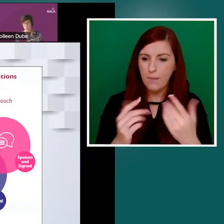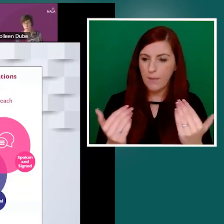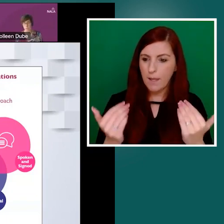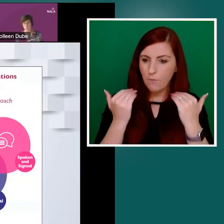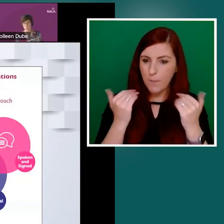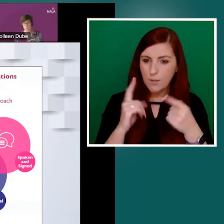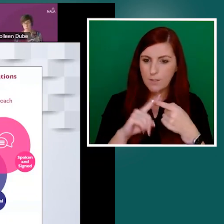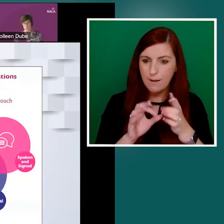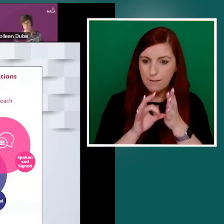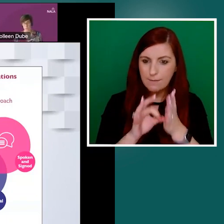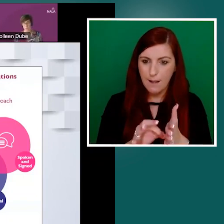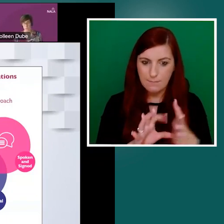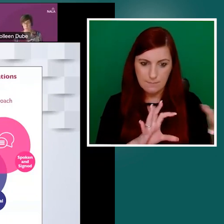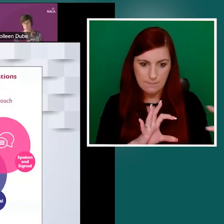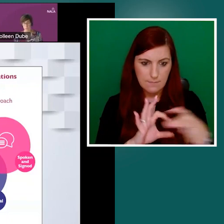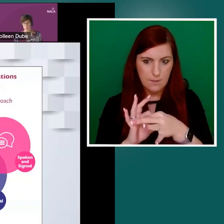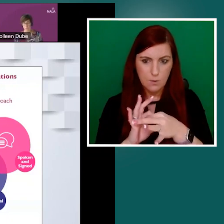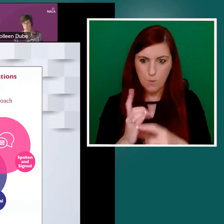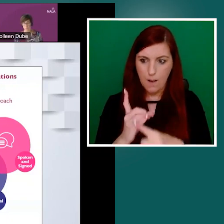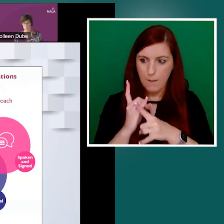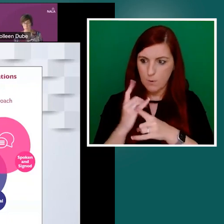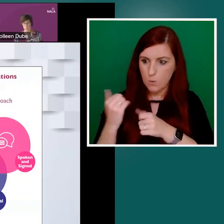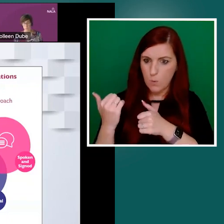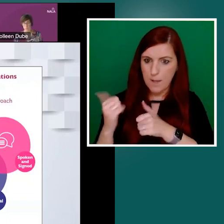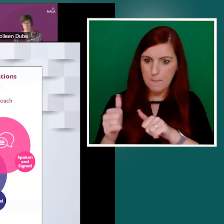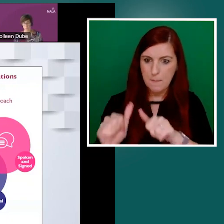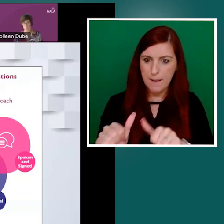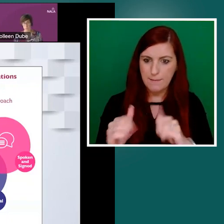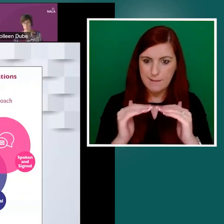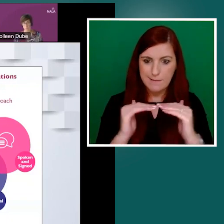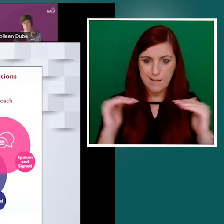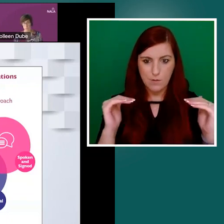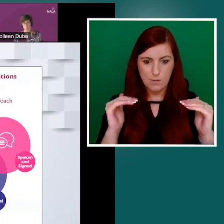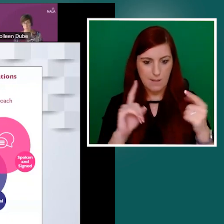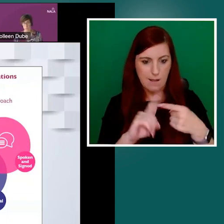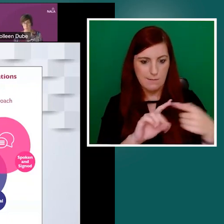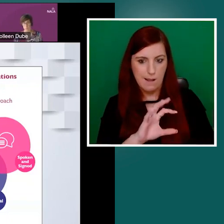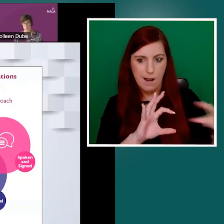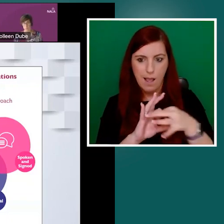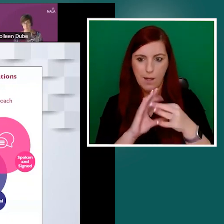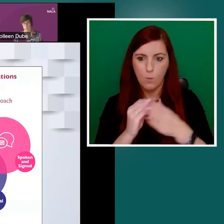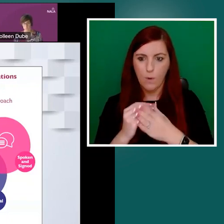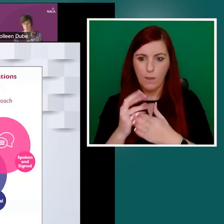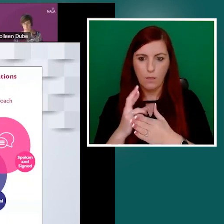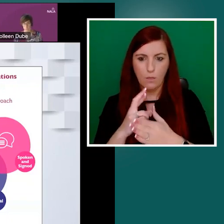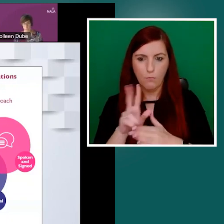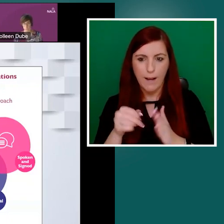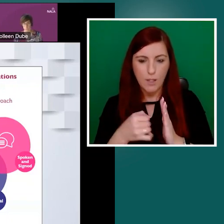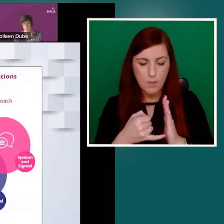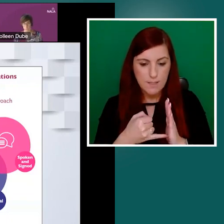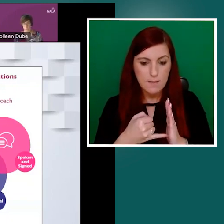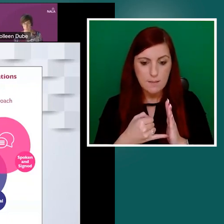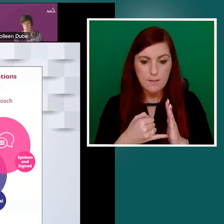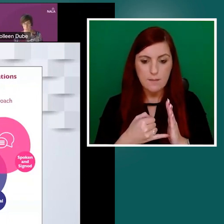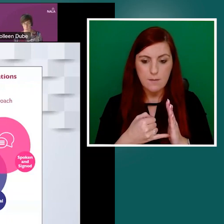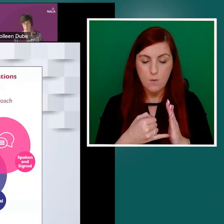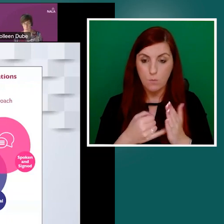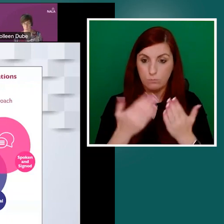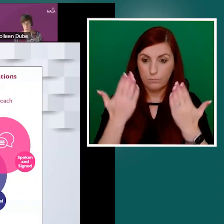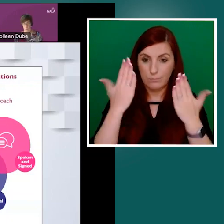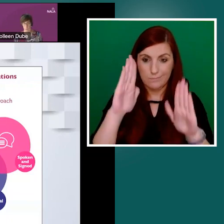regulations. So as displayed on screen is a cover image of the new toolkit.